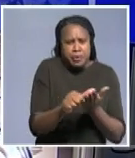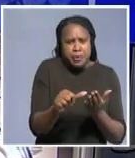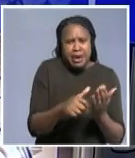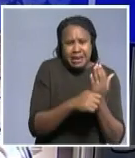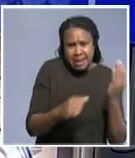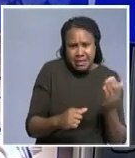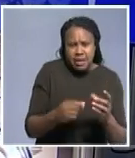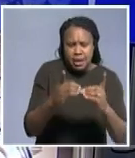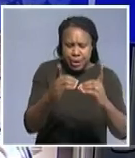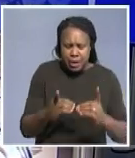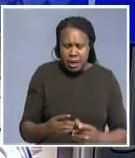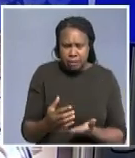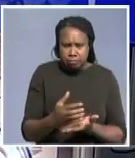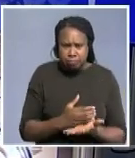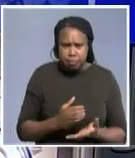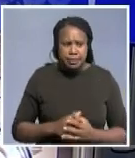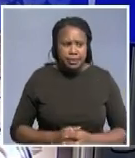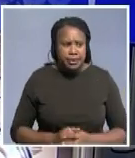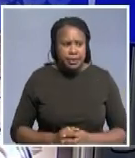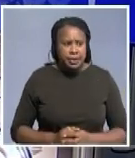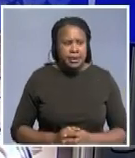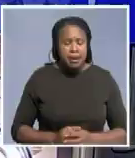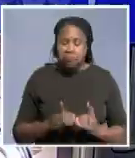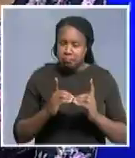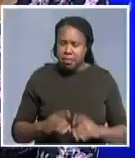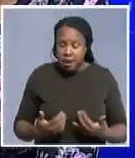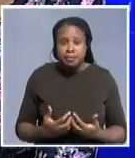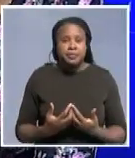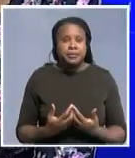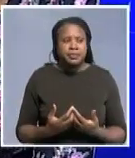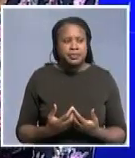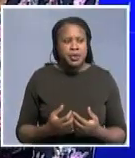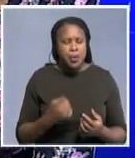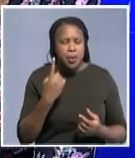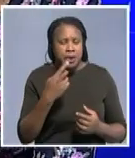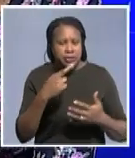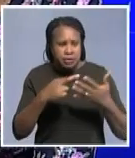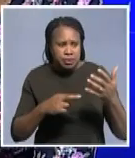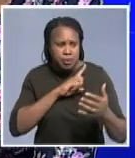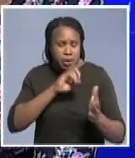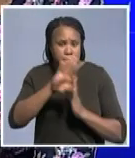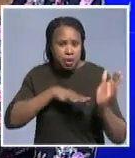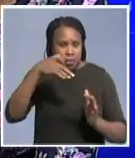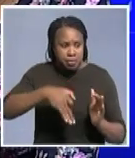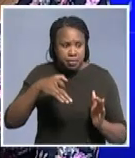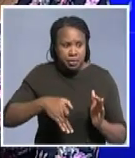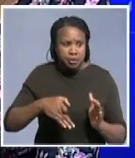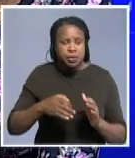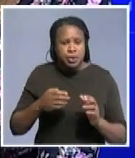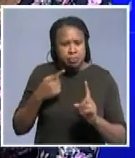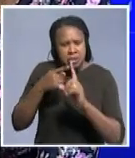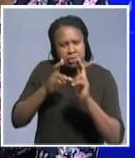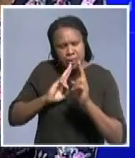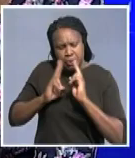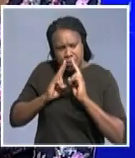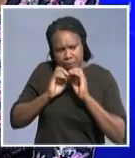data collection so actually we have we one reason why we're here in in Namibia is actually to discuss and